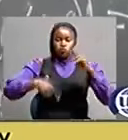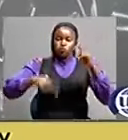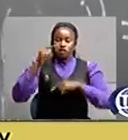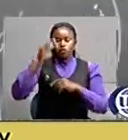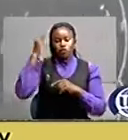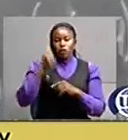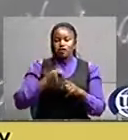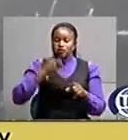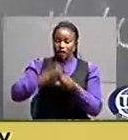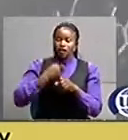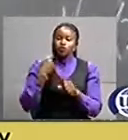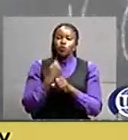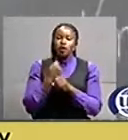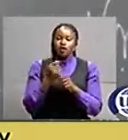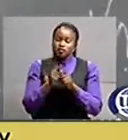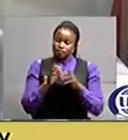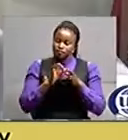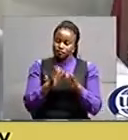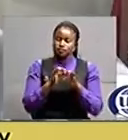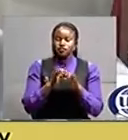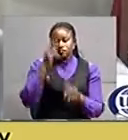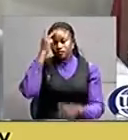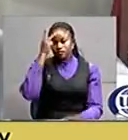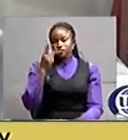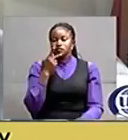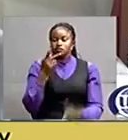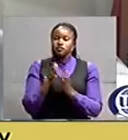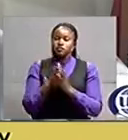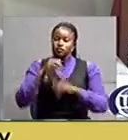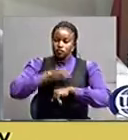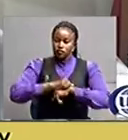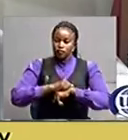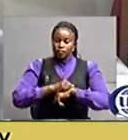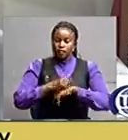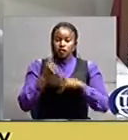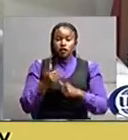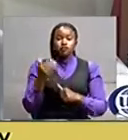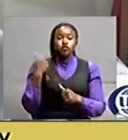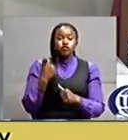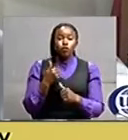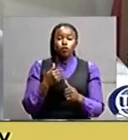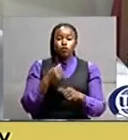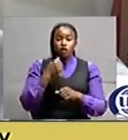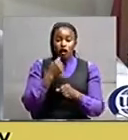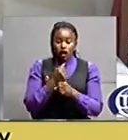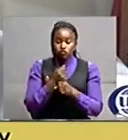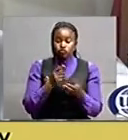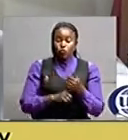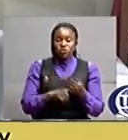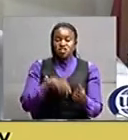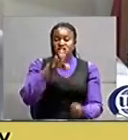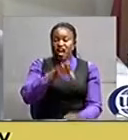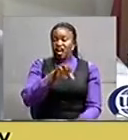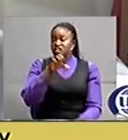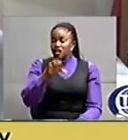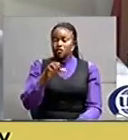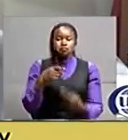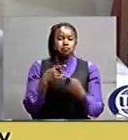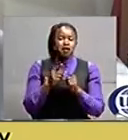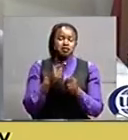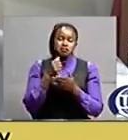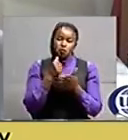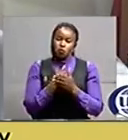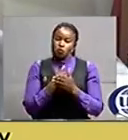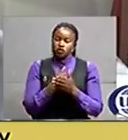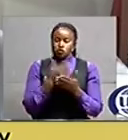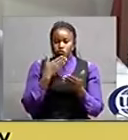harmony among parents and school. A girl was getting some nines, but because of the potential she had, when we brought her